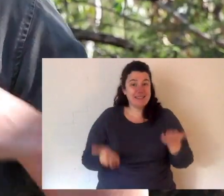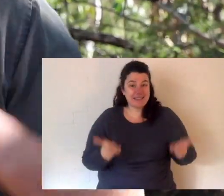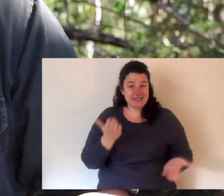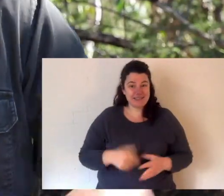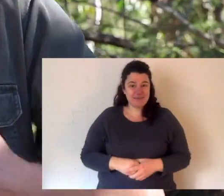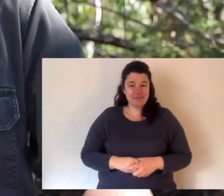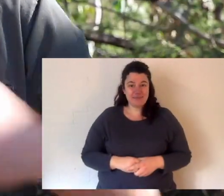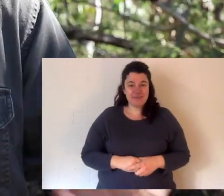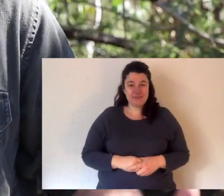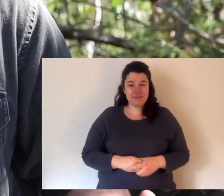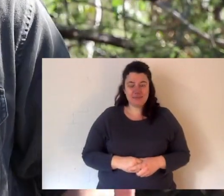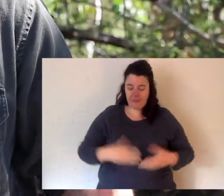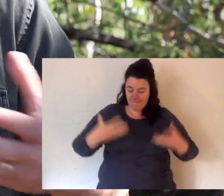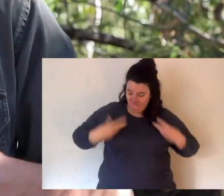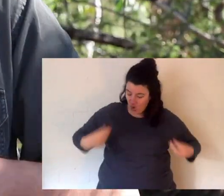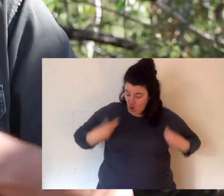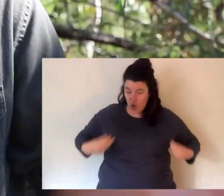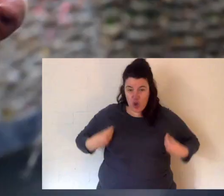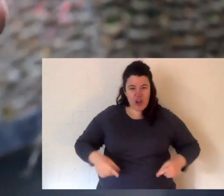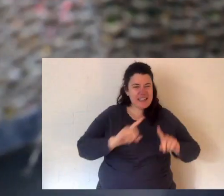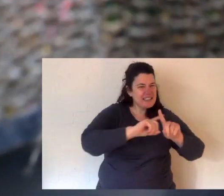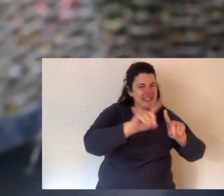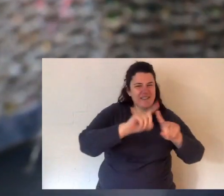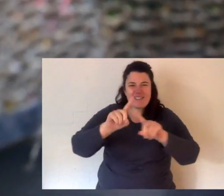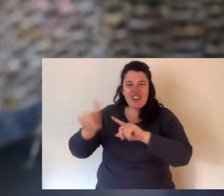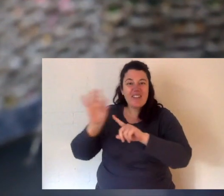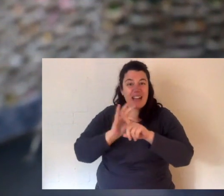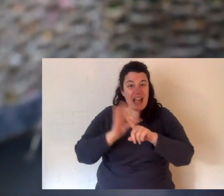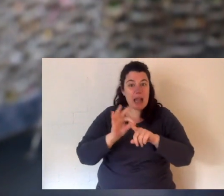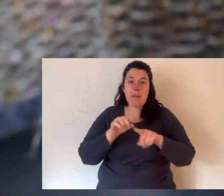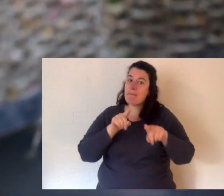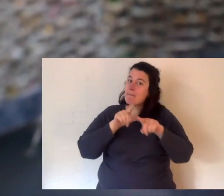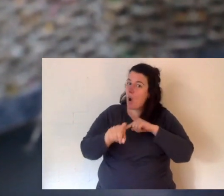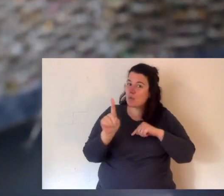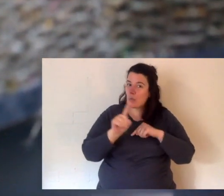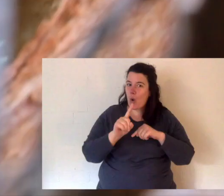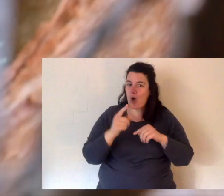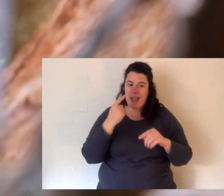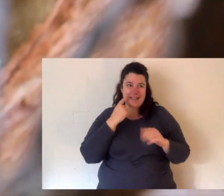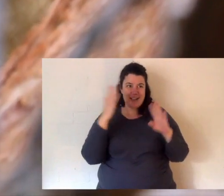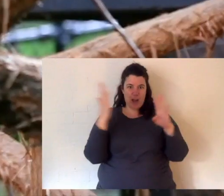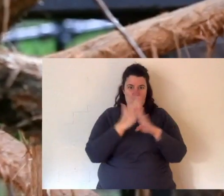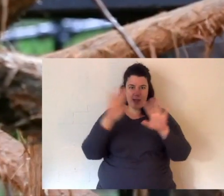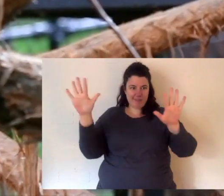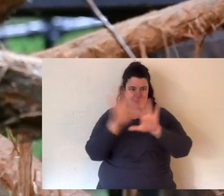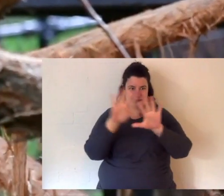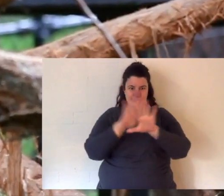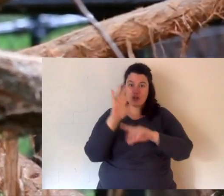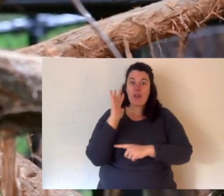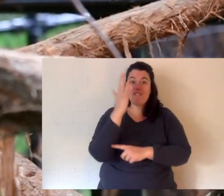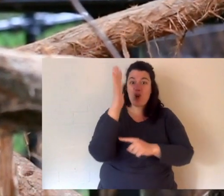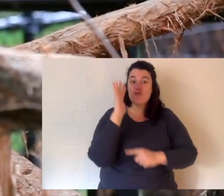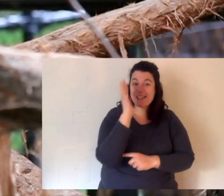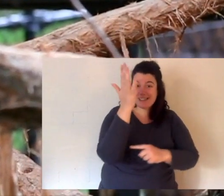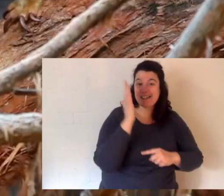Now they all have fur and it comes in a variety of colors and mostly it's used for camouflage to blend into the forest.